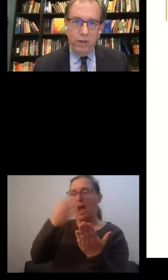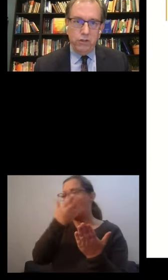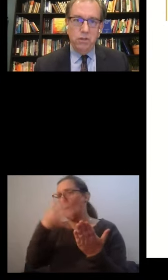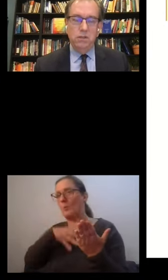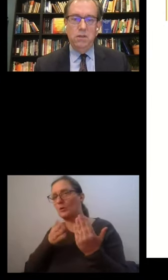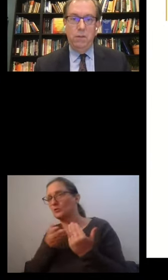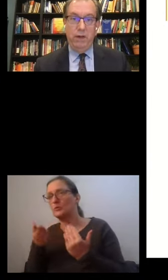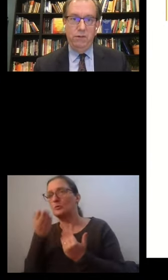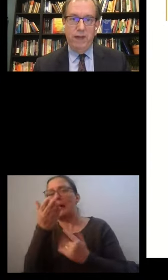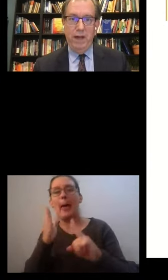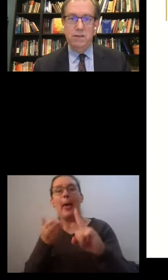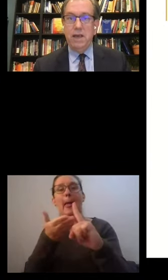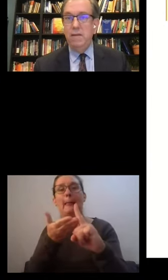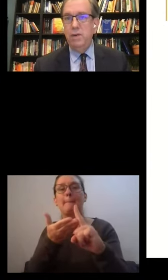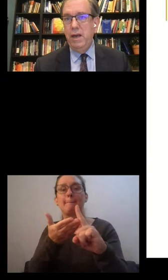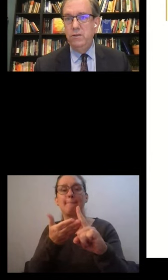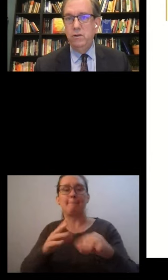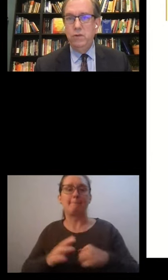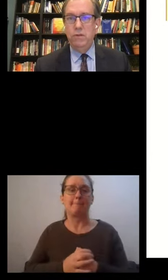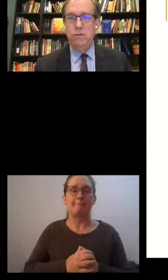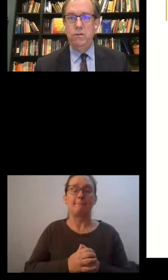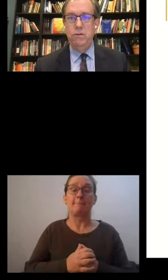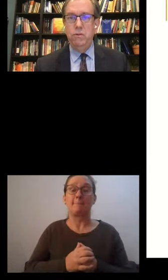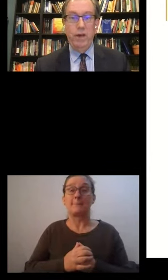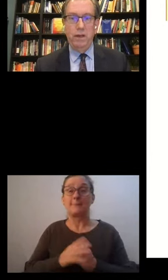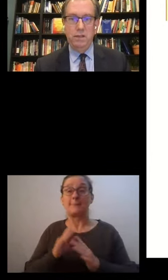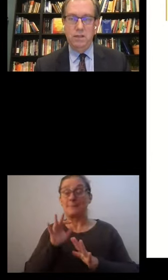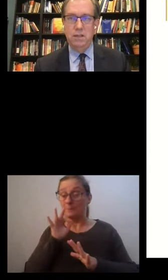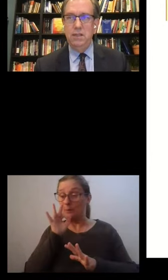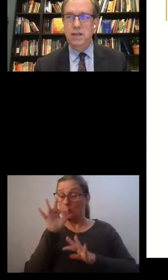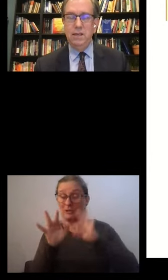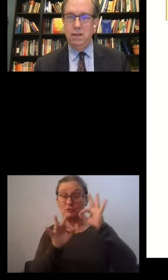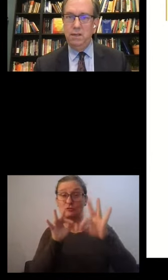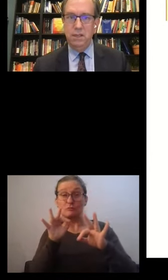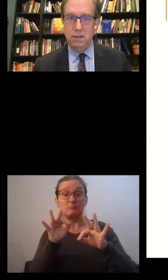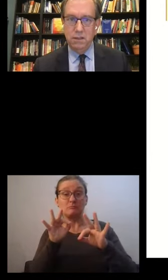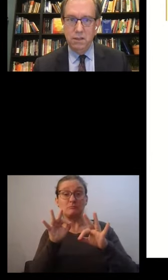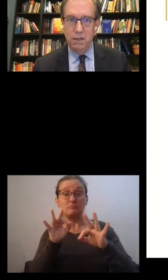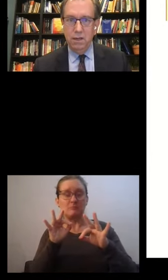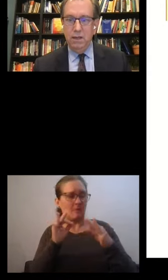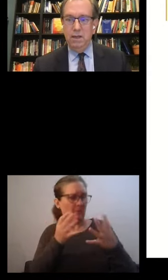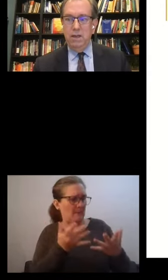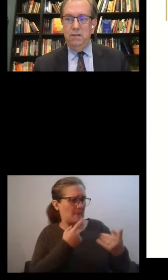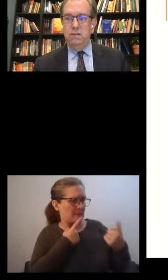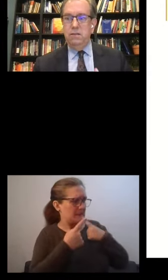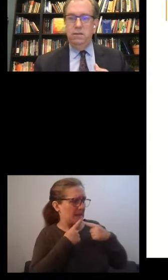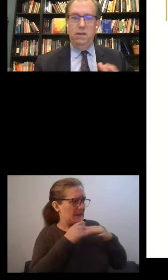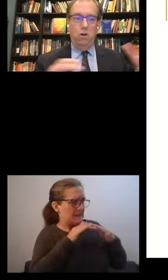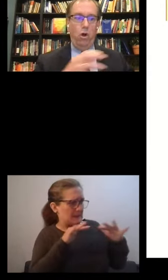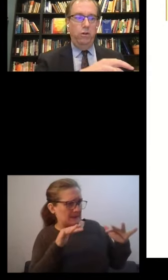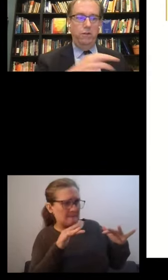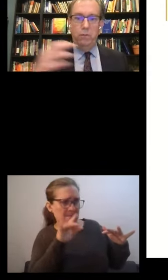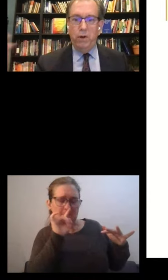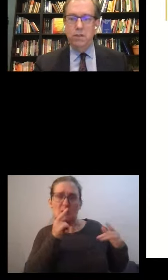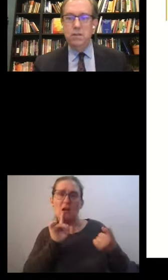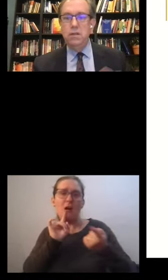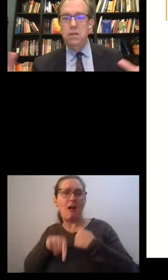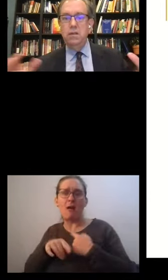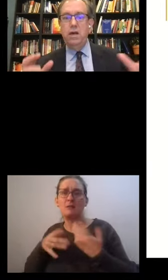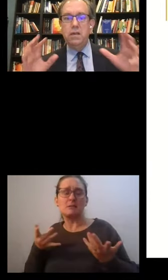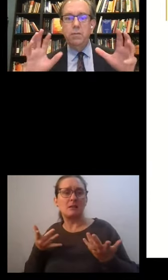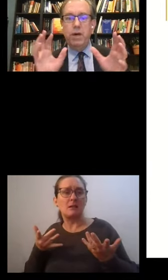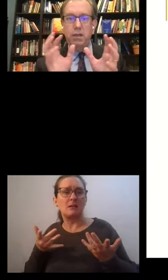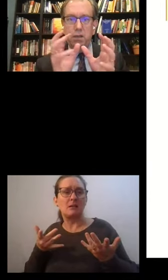Many questions about the facts can't be answered with the way existing data exists. It's in all different